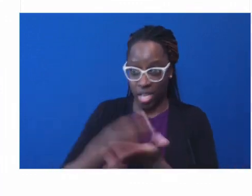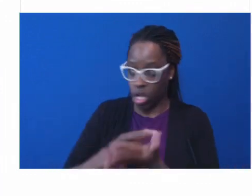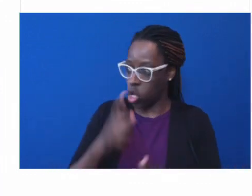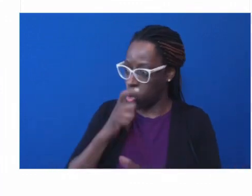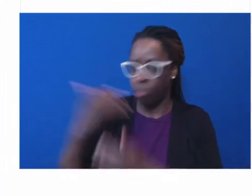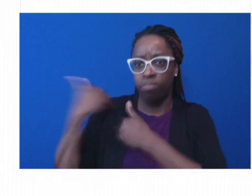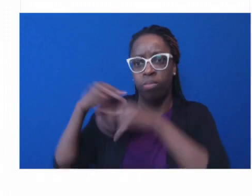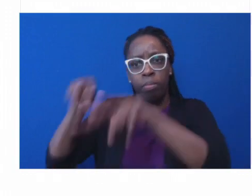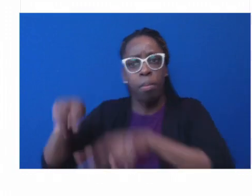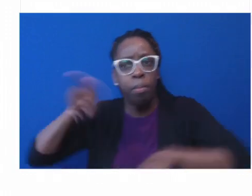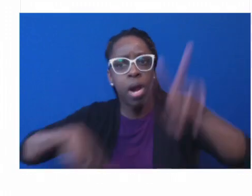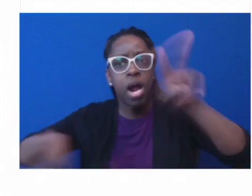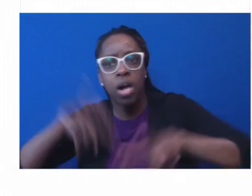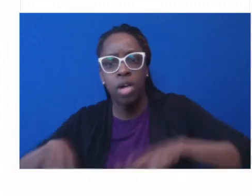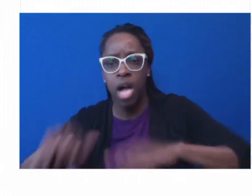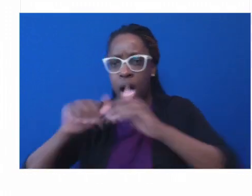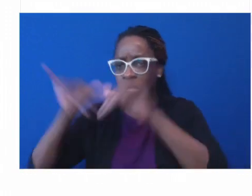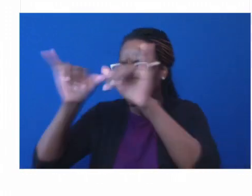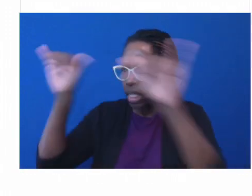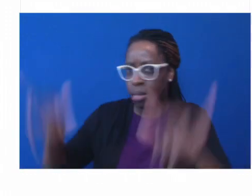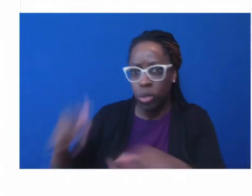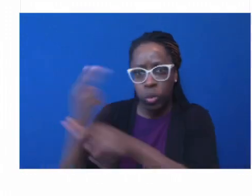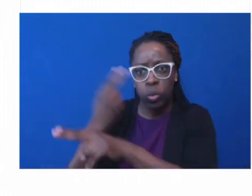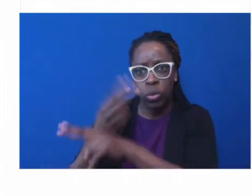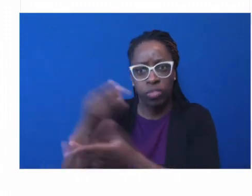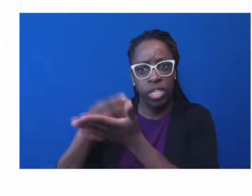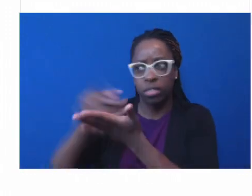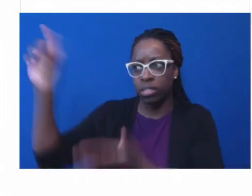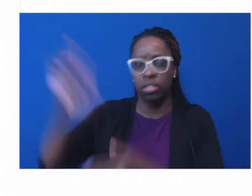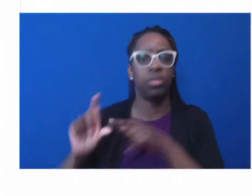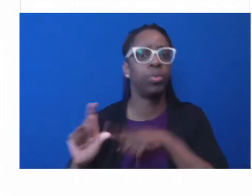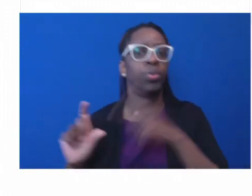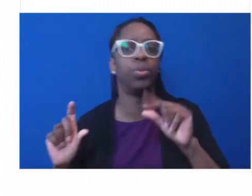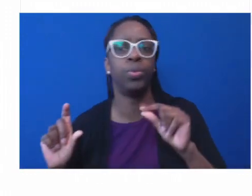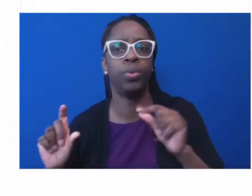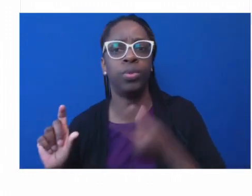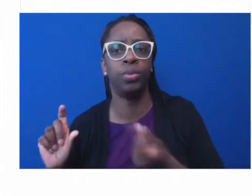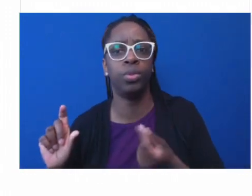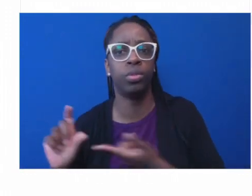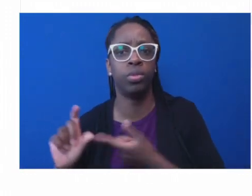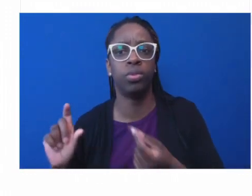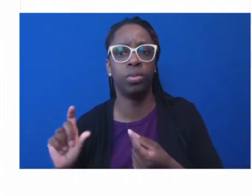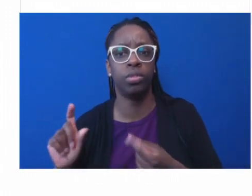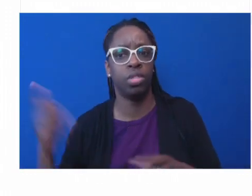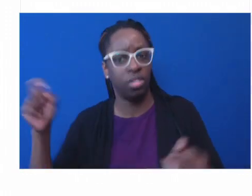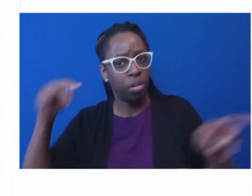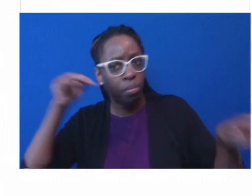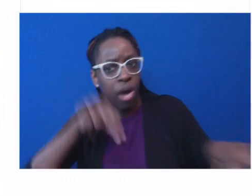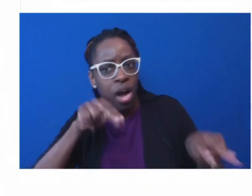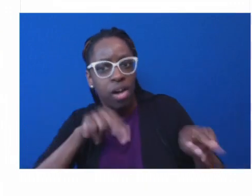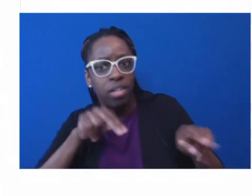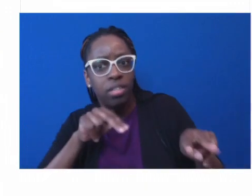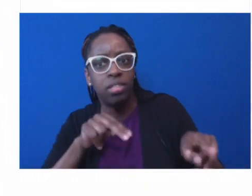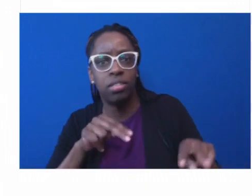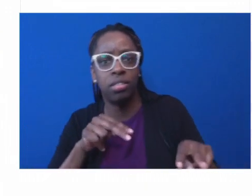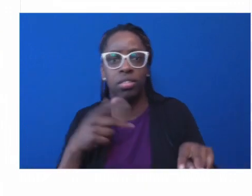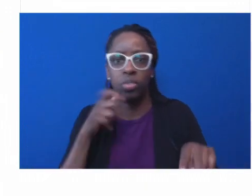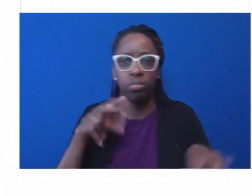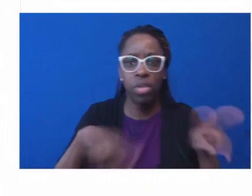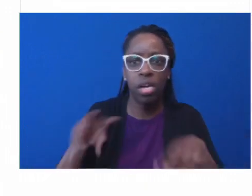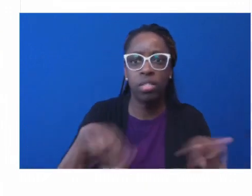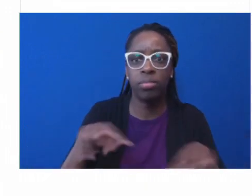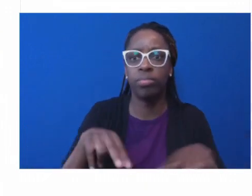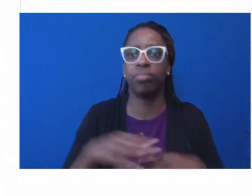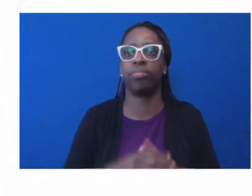gaps that this pandemic has exposed? Who holds them accountable? I got an issue with that. They can't just pay themselves